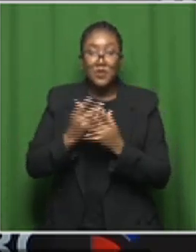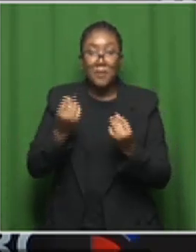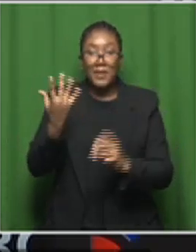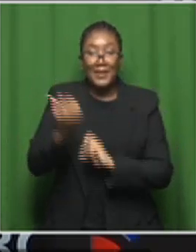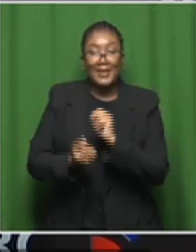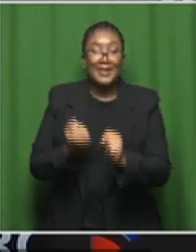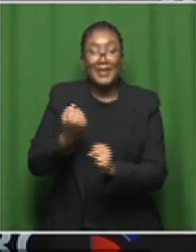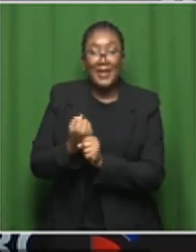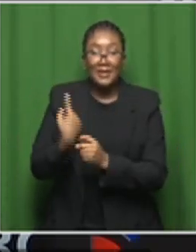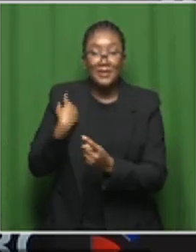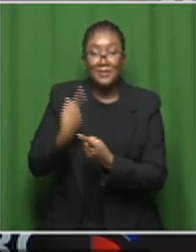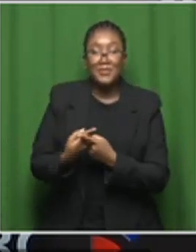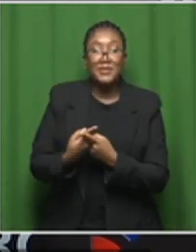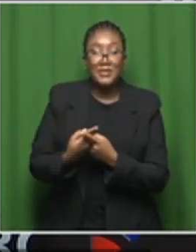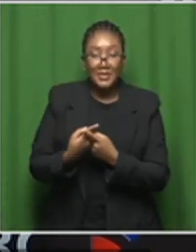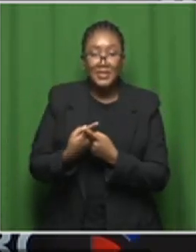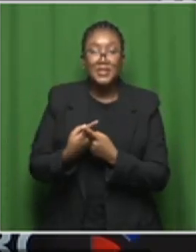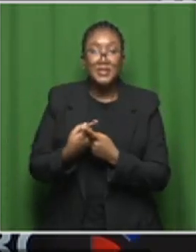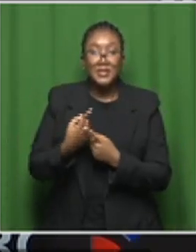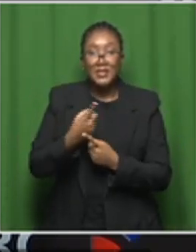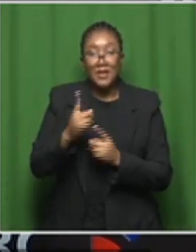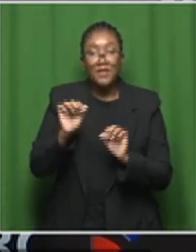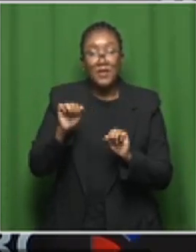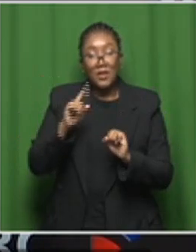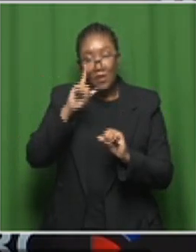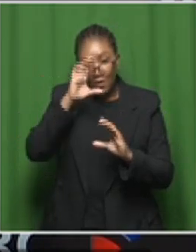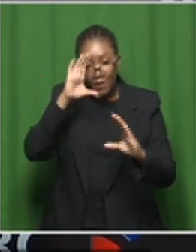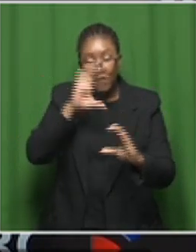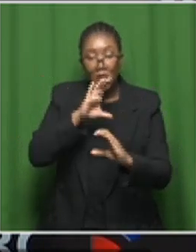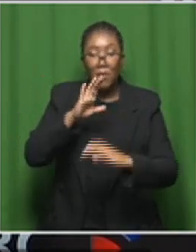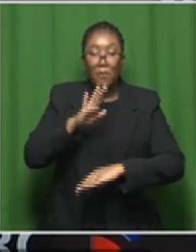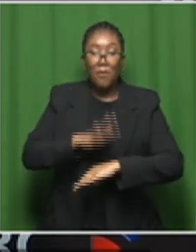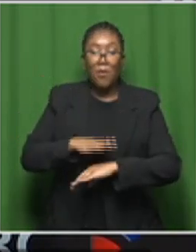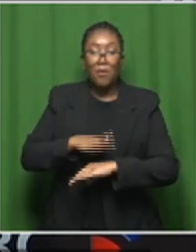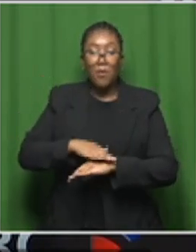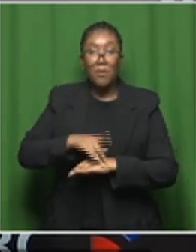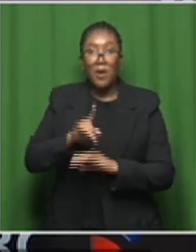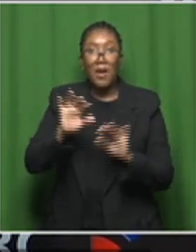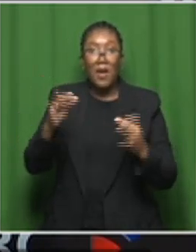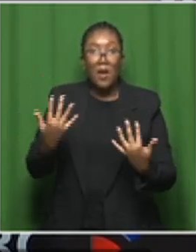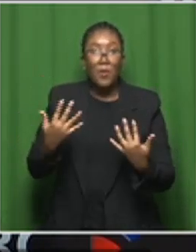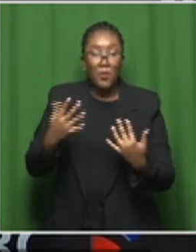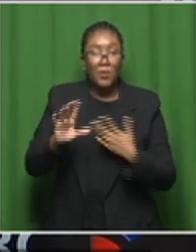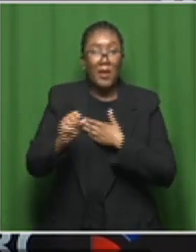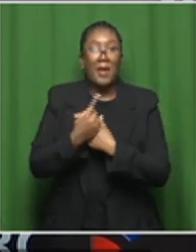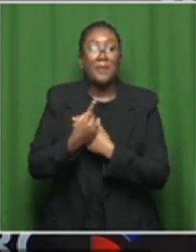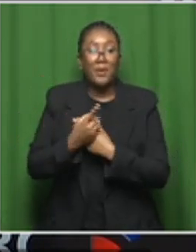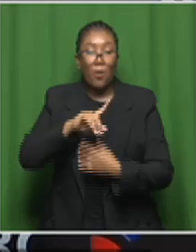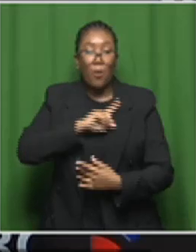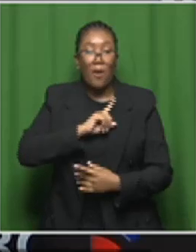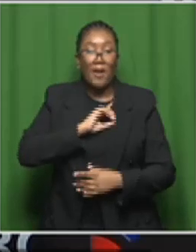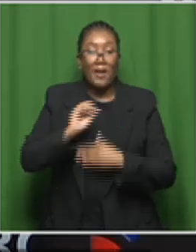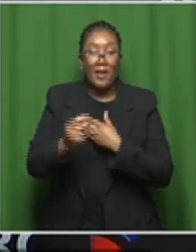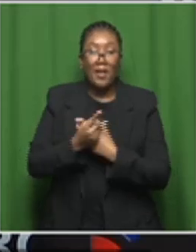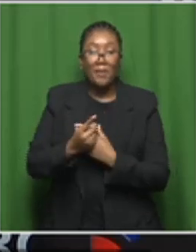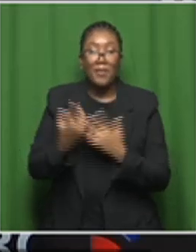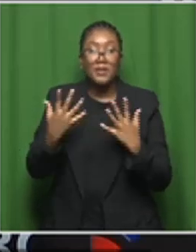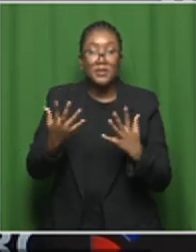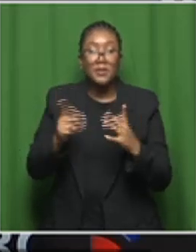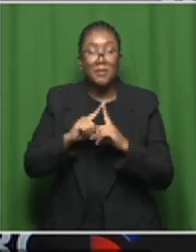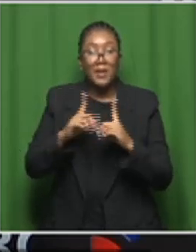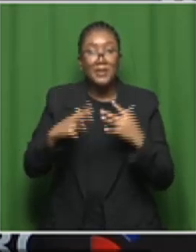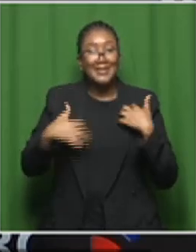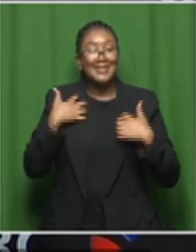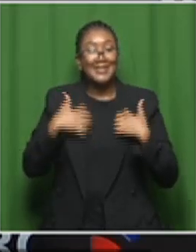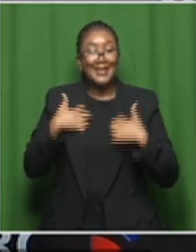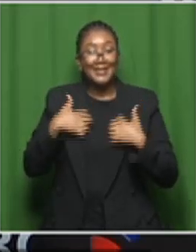be, you know, looking closely at how this is happening, why this is happening. But a very exciting